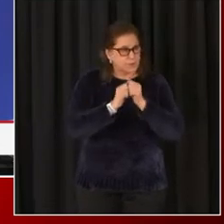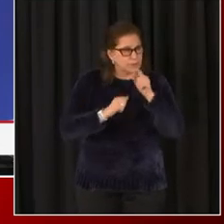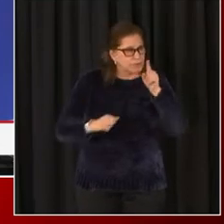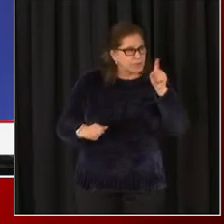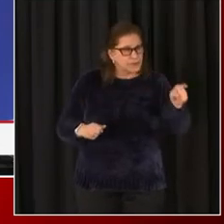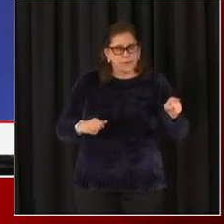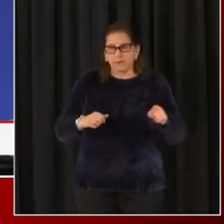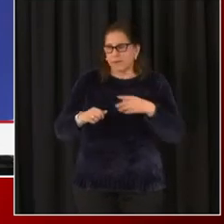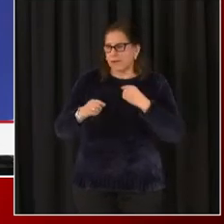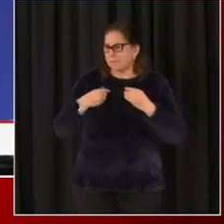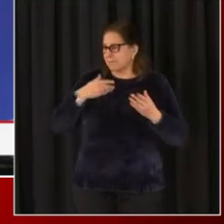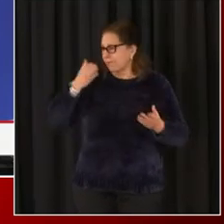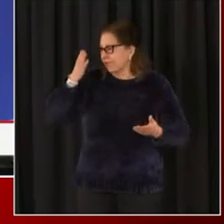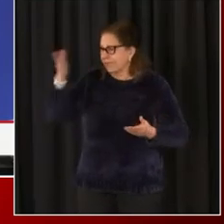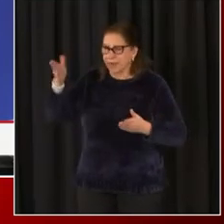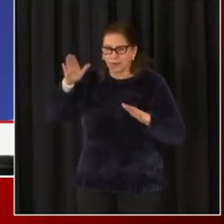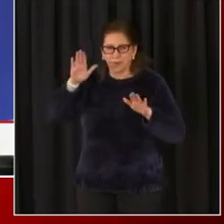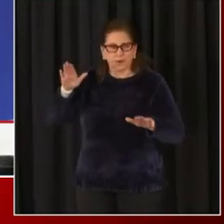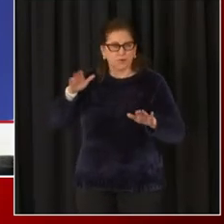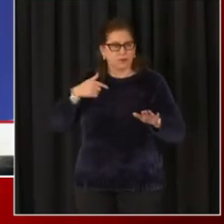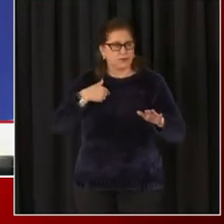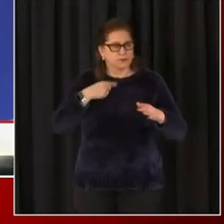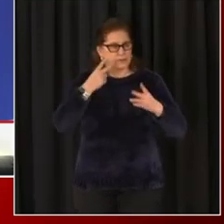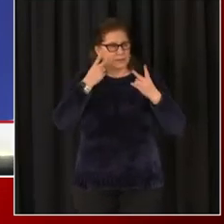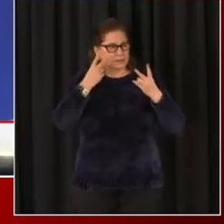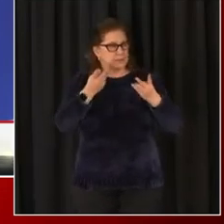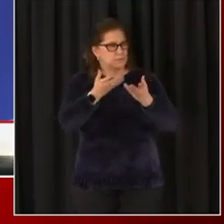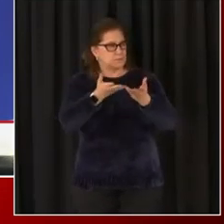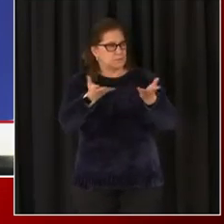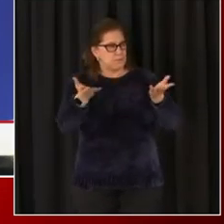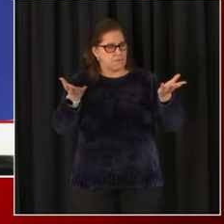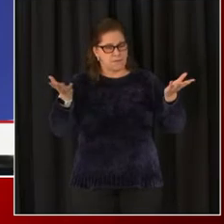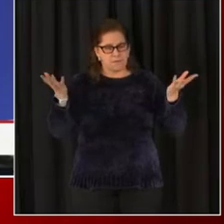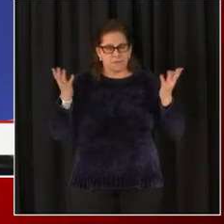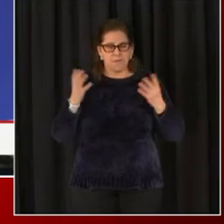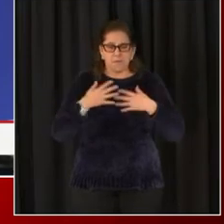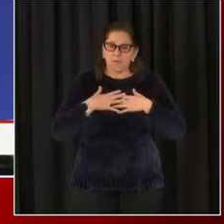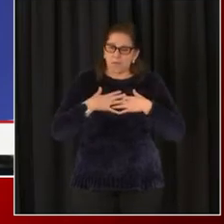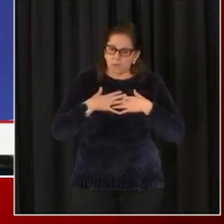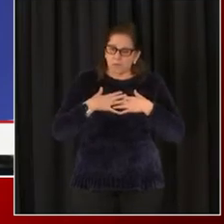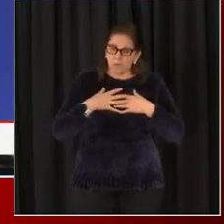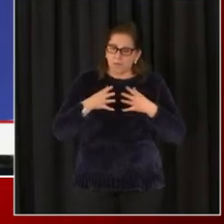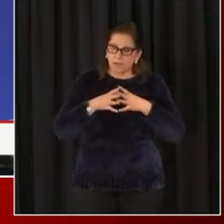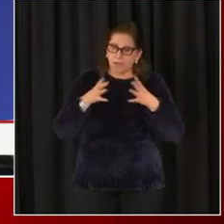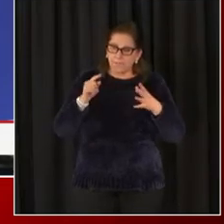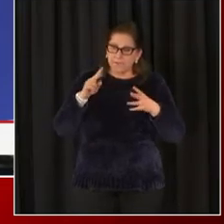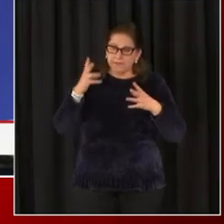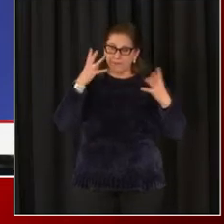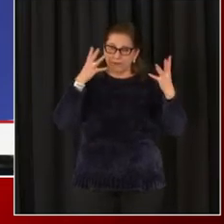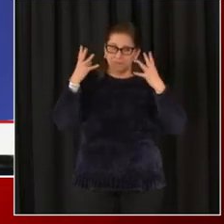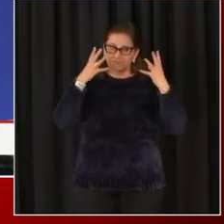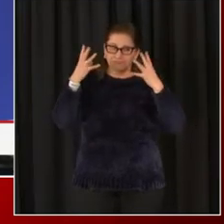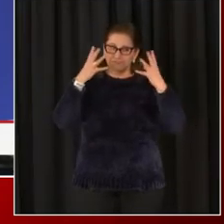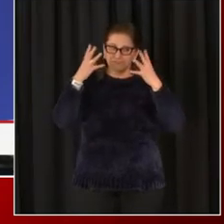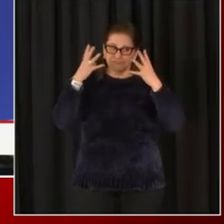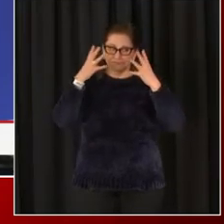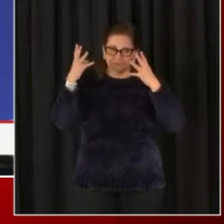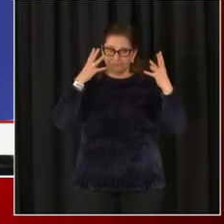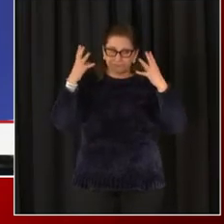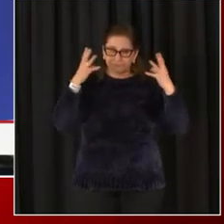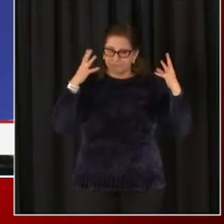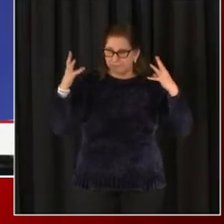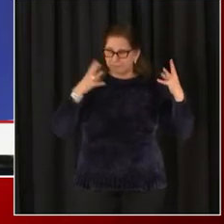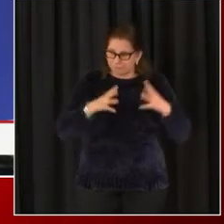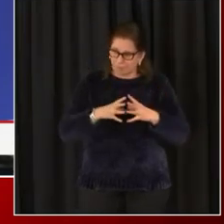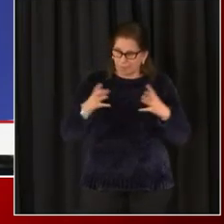cherish, uh, for years to come. Uh, and, uh, we got a lot of TV time. I've got a lot of comments about that